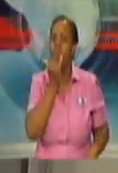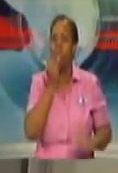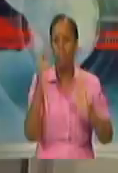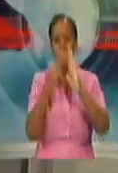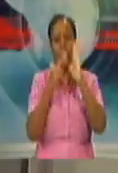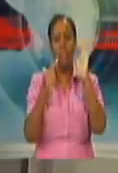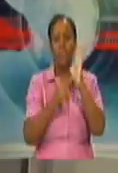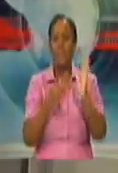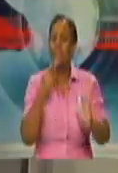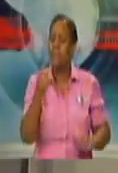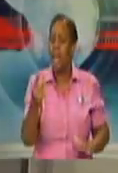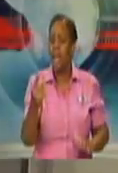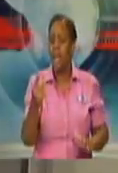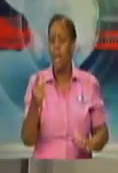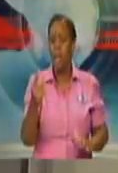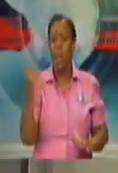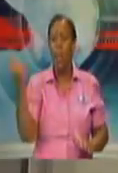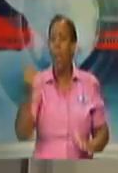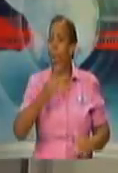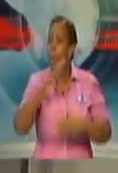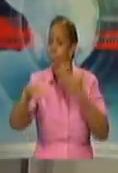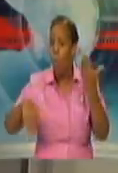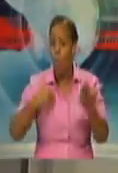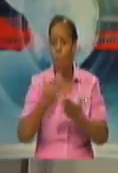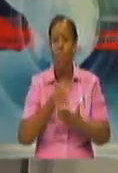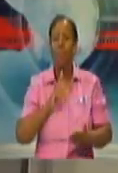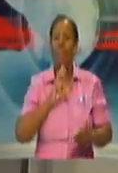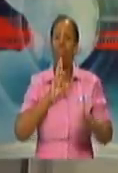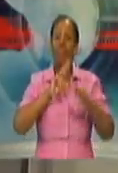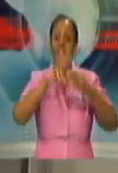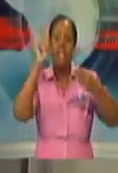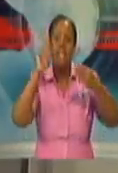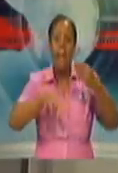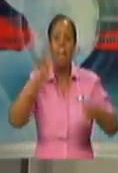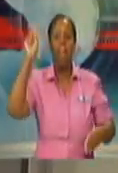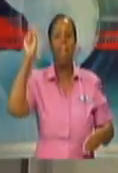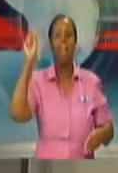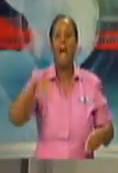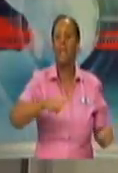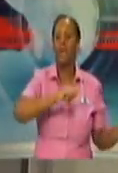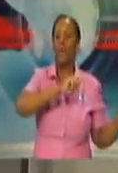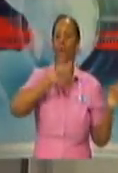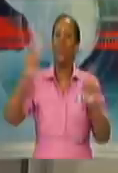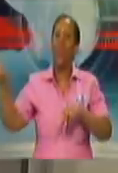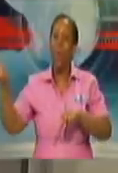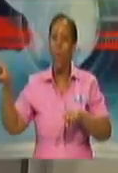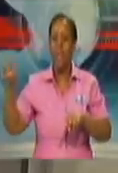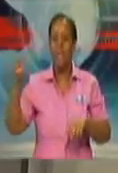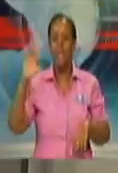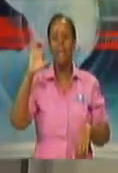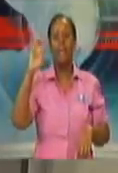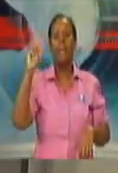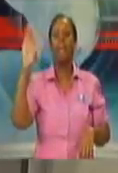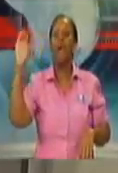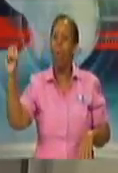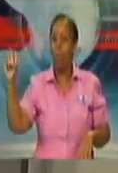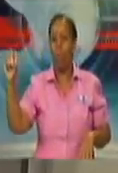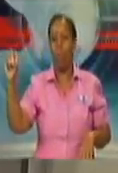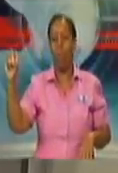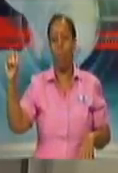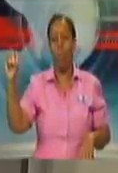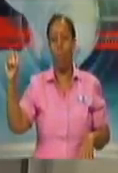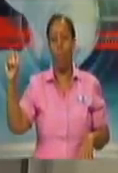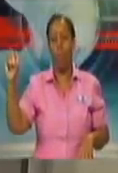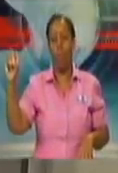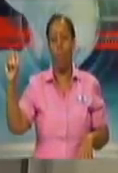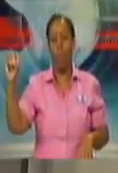results of any tests should come to the chief medical officer. The chief medical officer could now tell